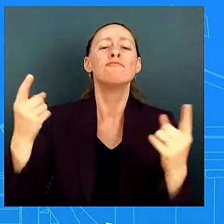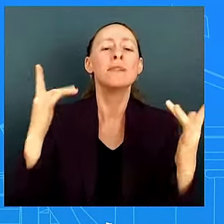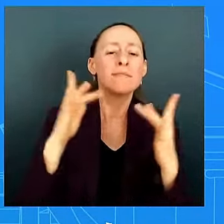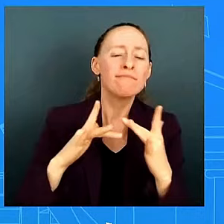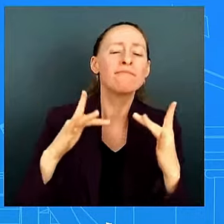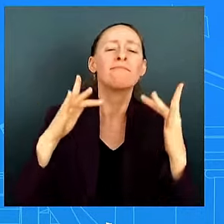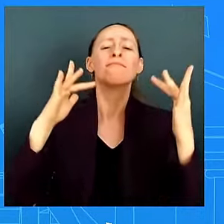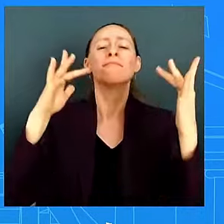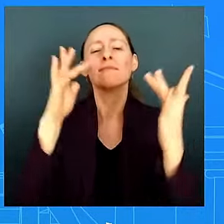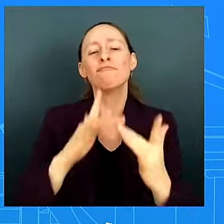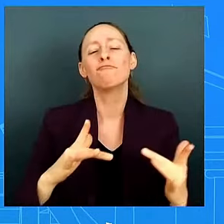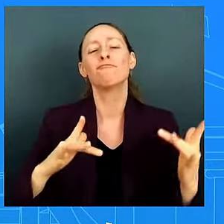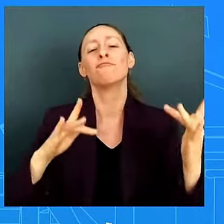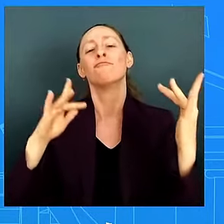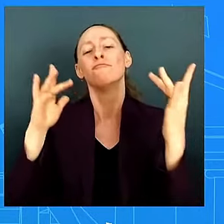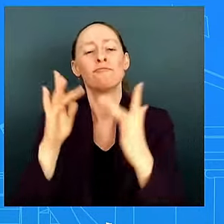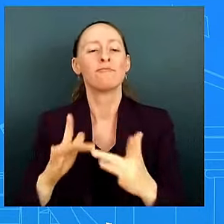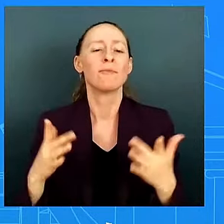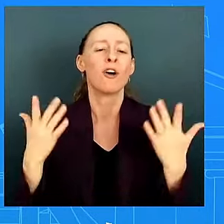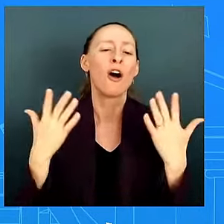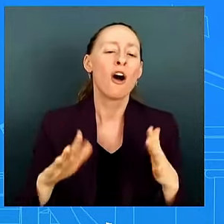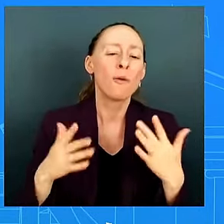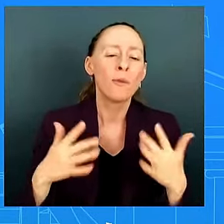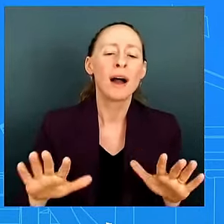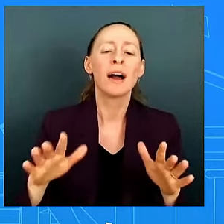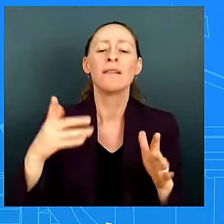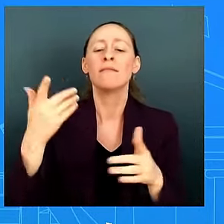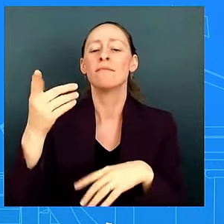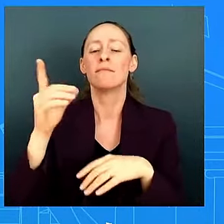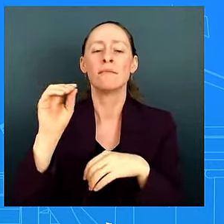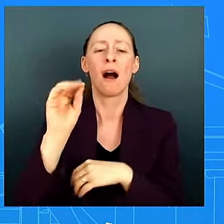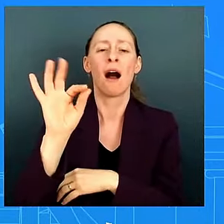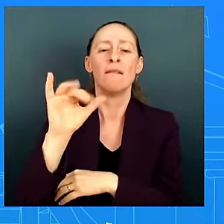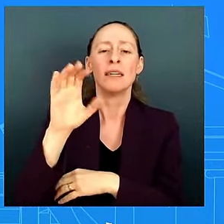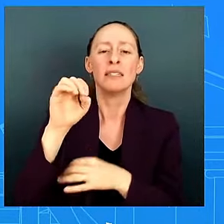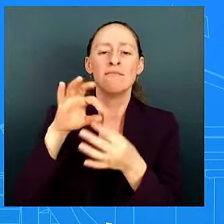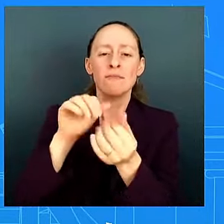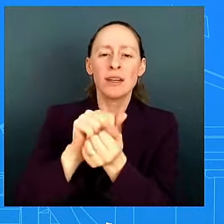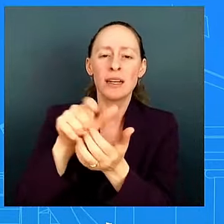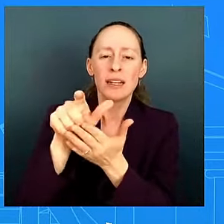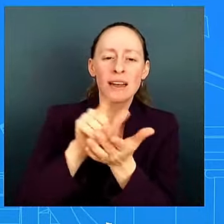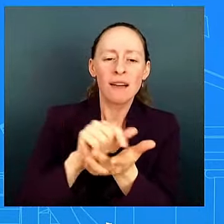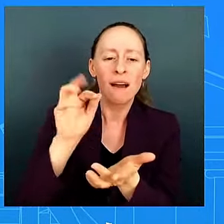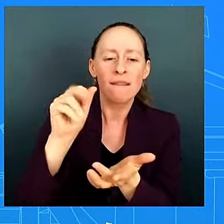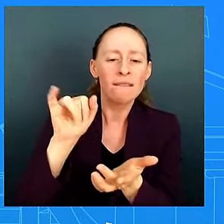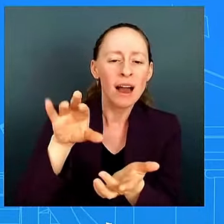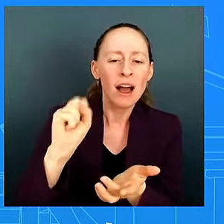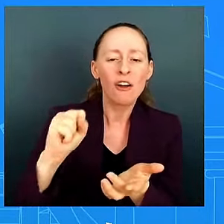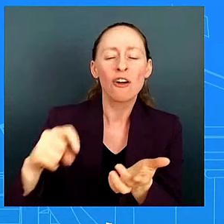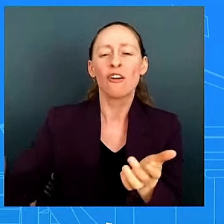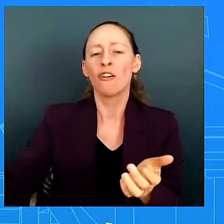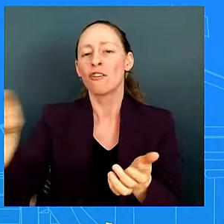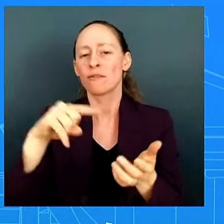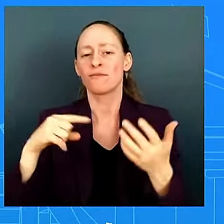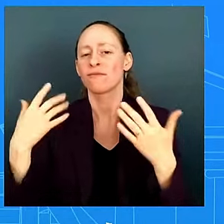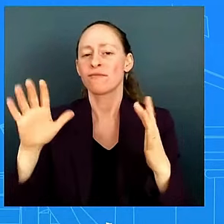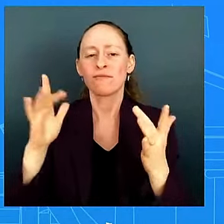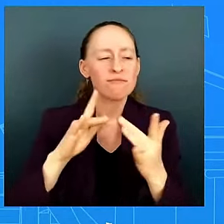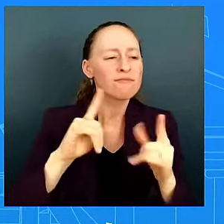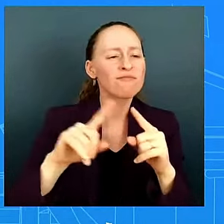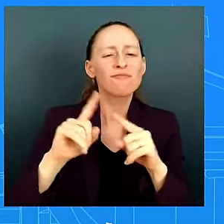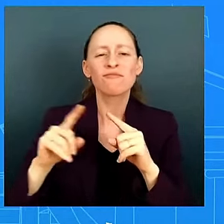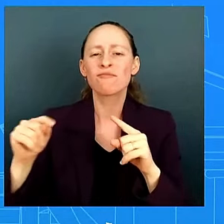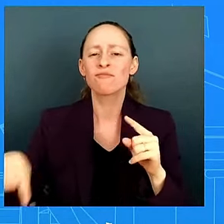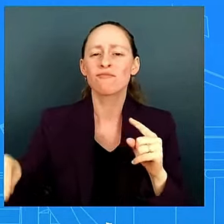office of ledge affairs regular engagement from my colleagues here uh with governors with mayors uh and also obviously with